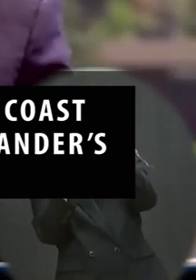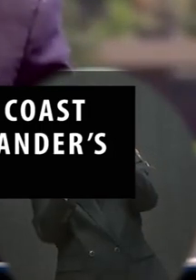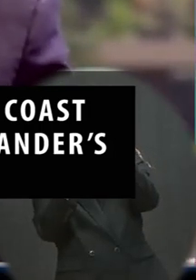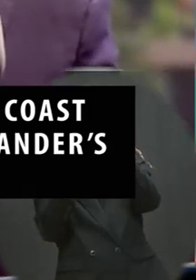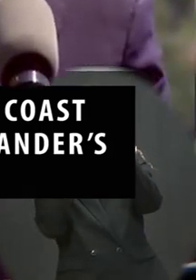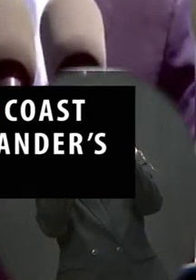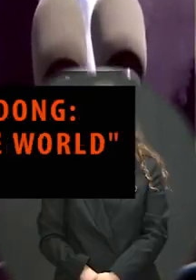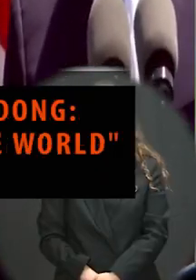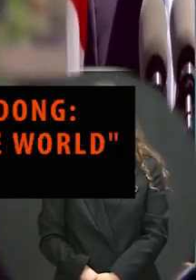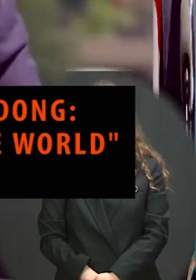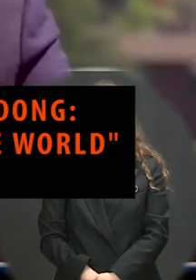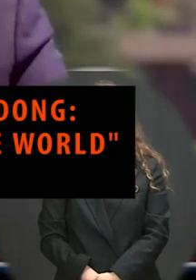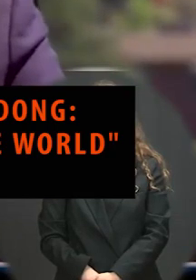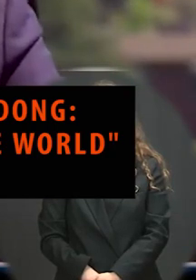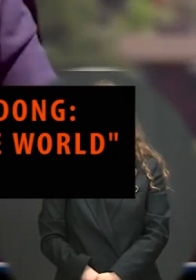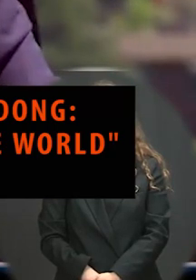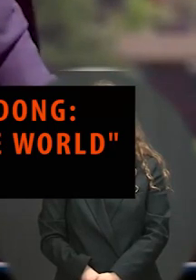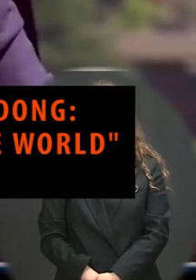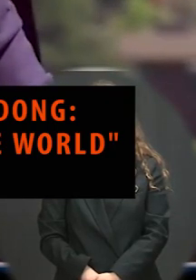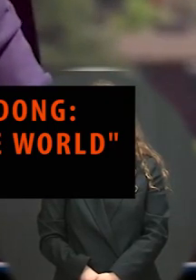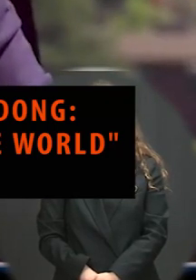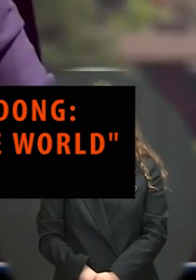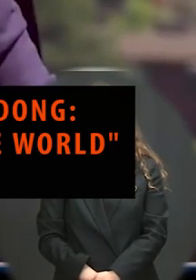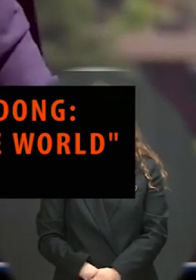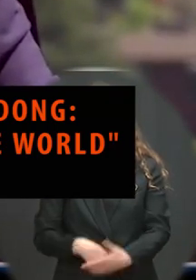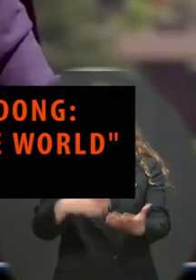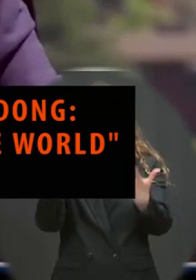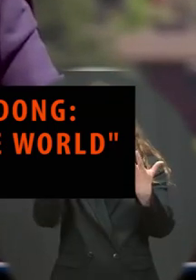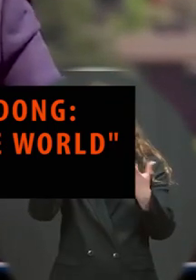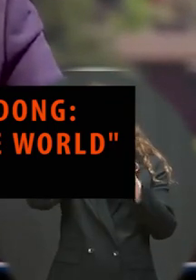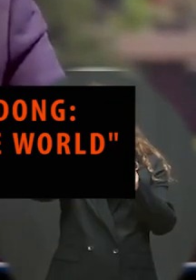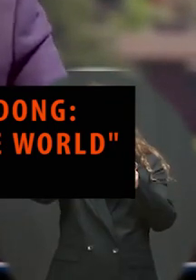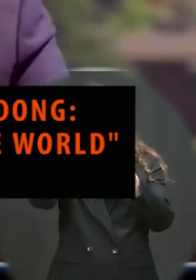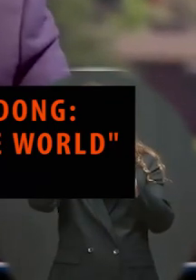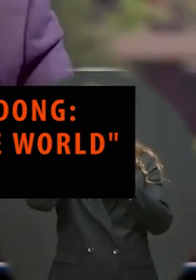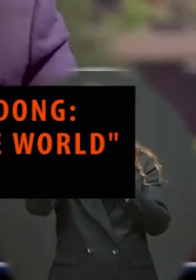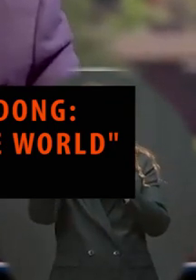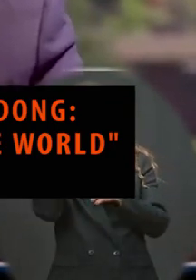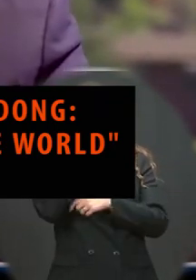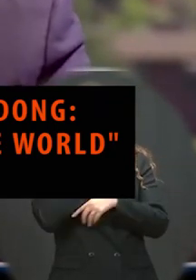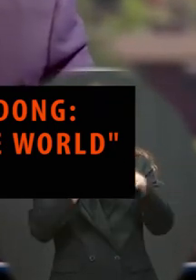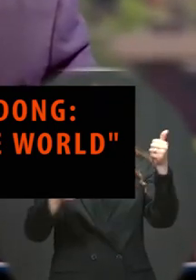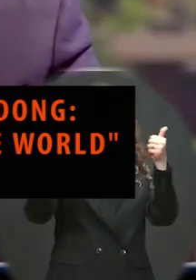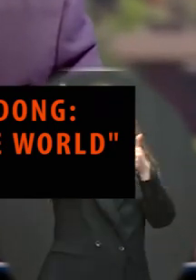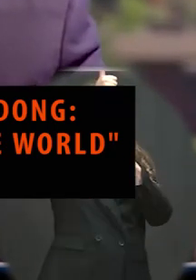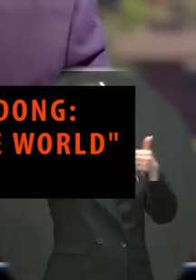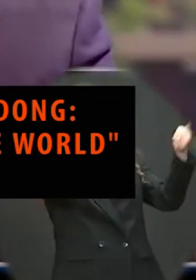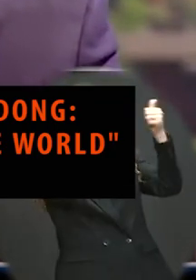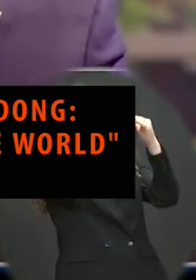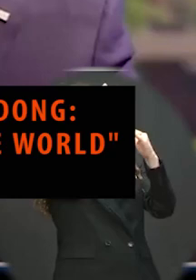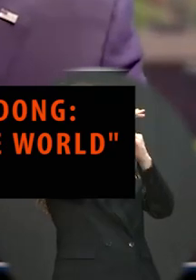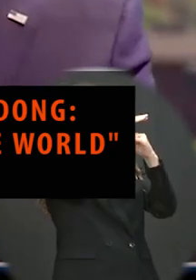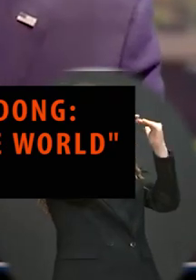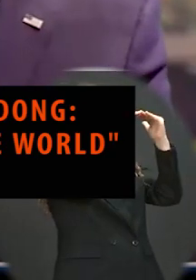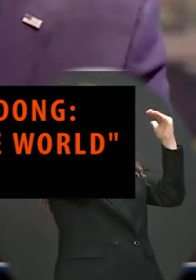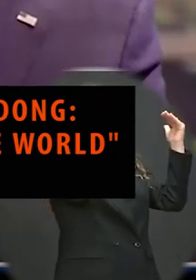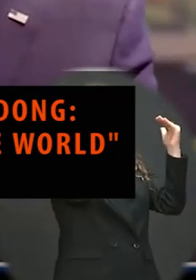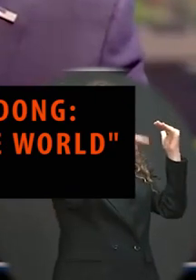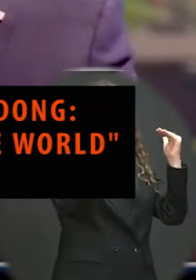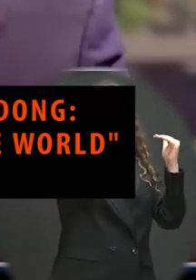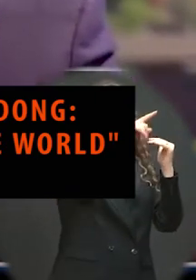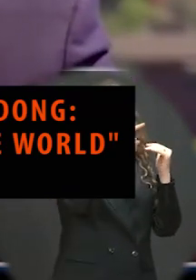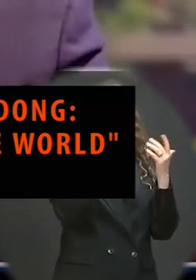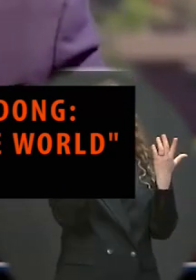2007. We see more women at the highest levels of command. We have to make sure that women have the chance to succeed and